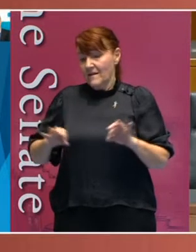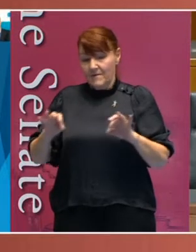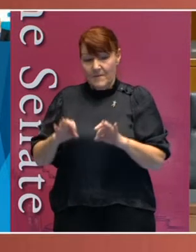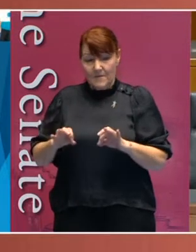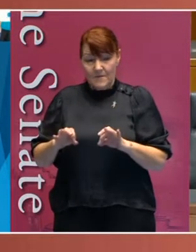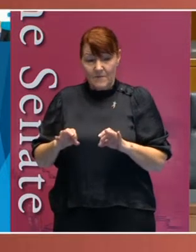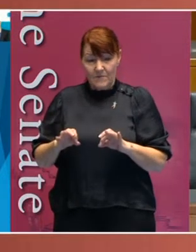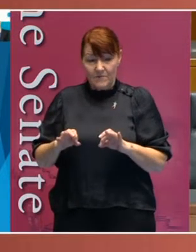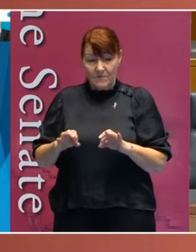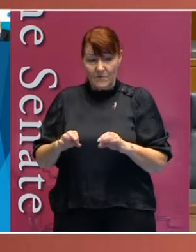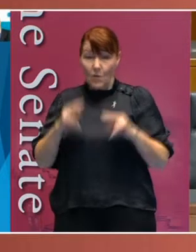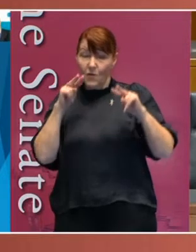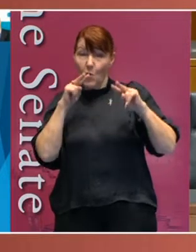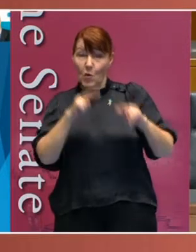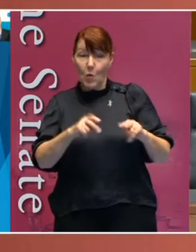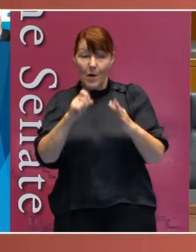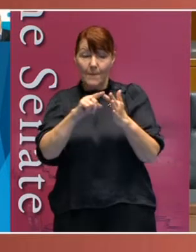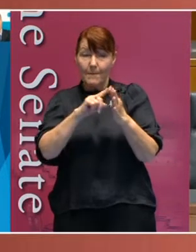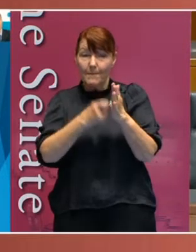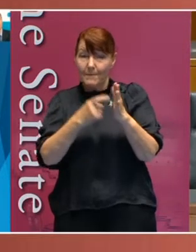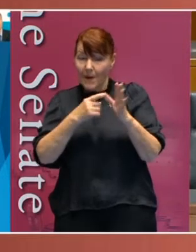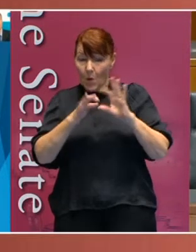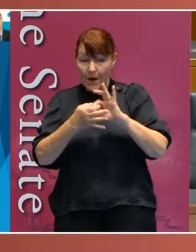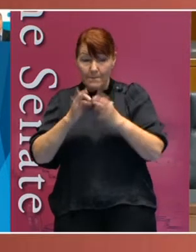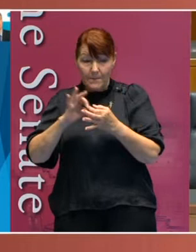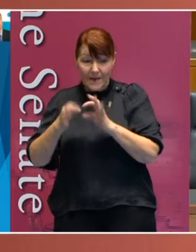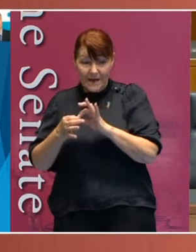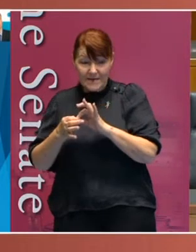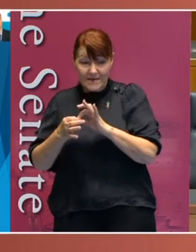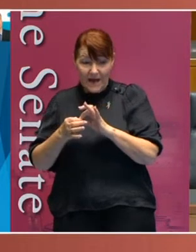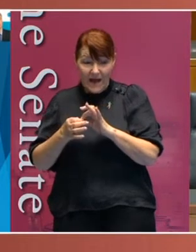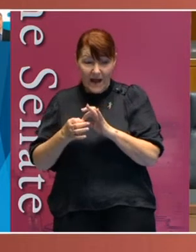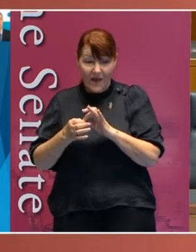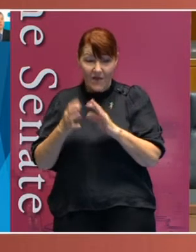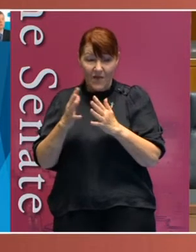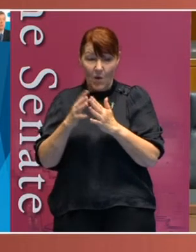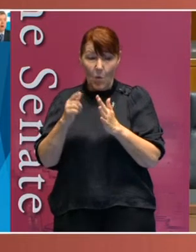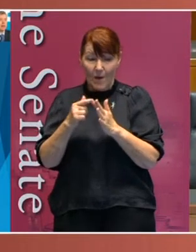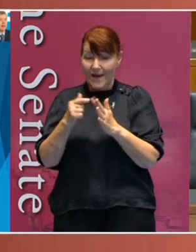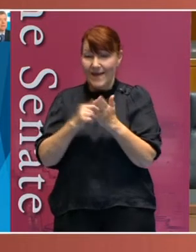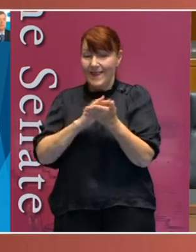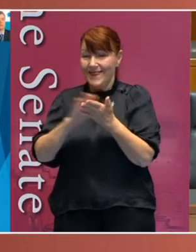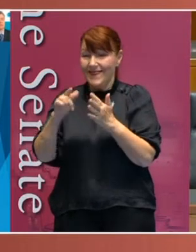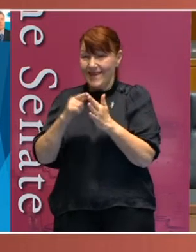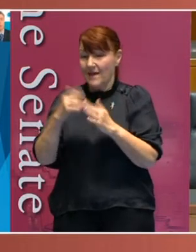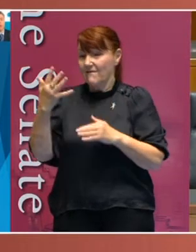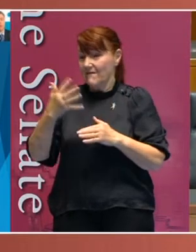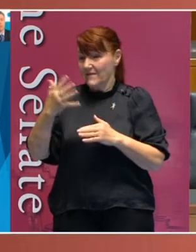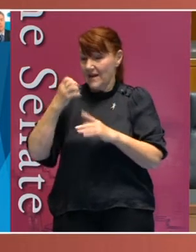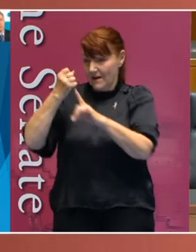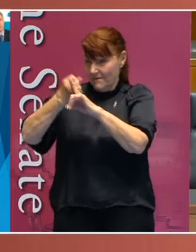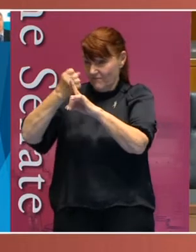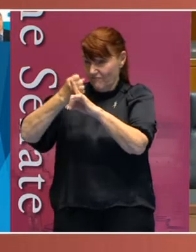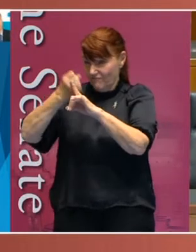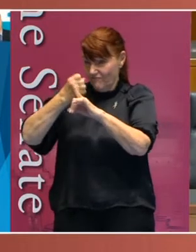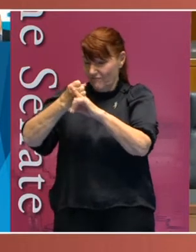One only has to look at the Paralympics and the We the 15 campaign to admire the way